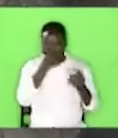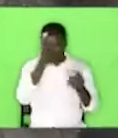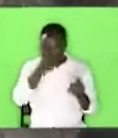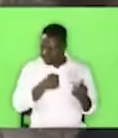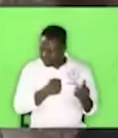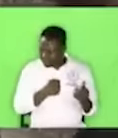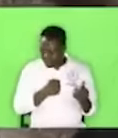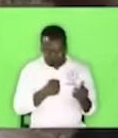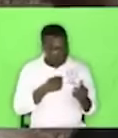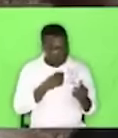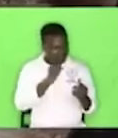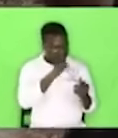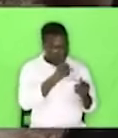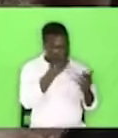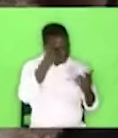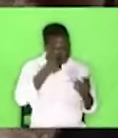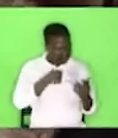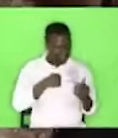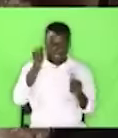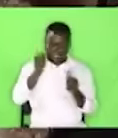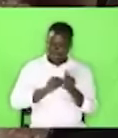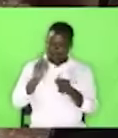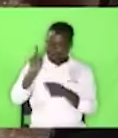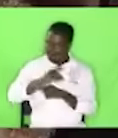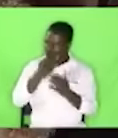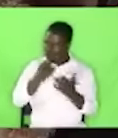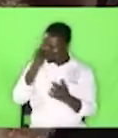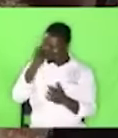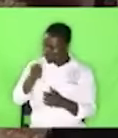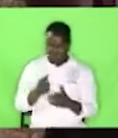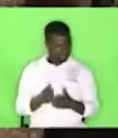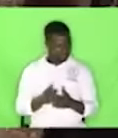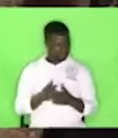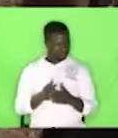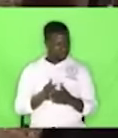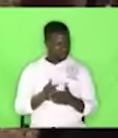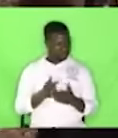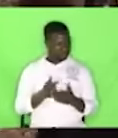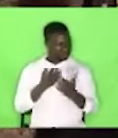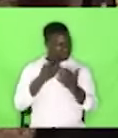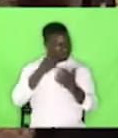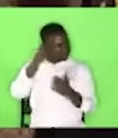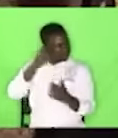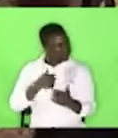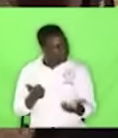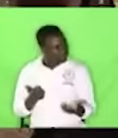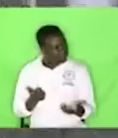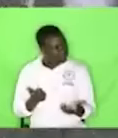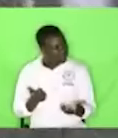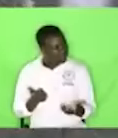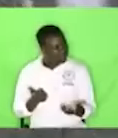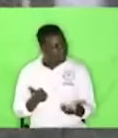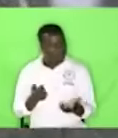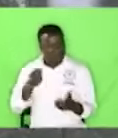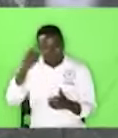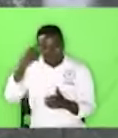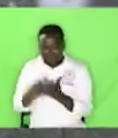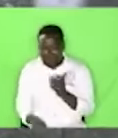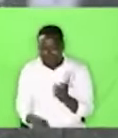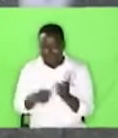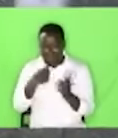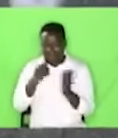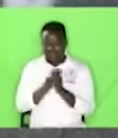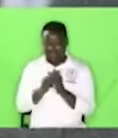He said, yes. Every day we have been waiting for you. Waiting for me? For what? We had the